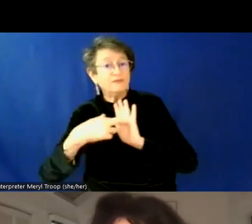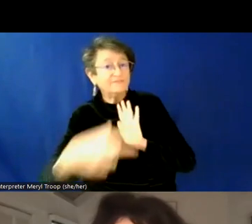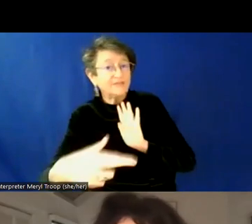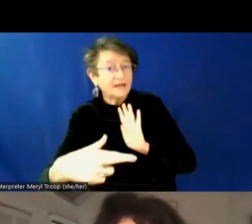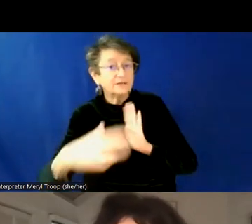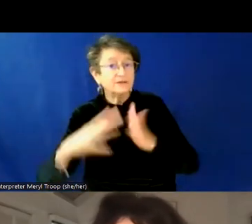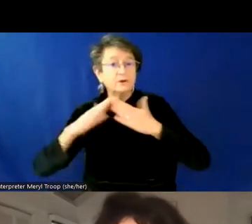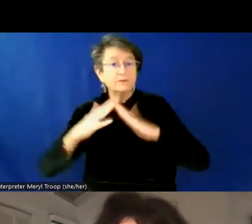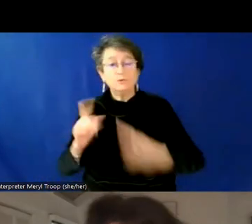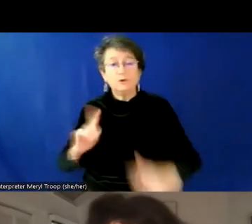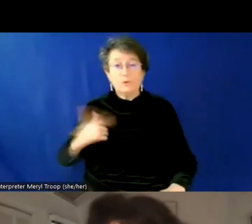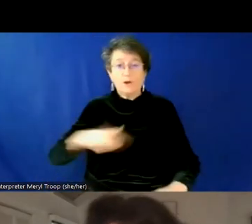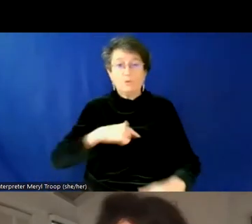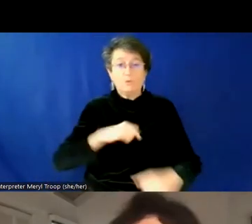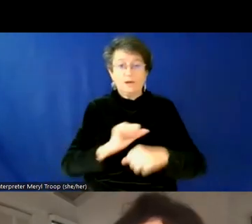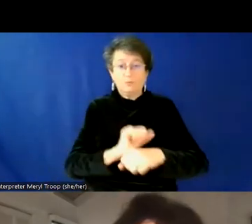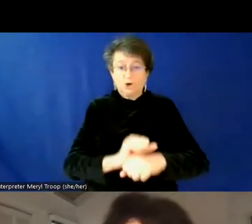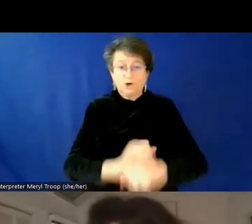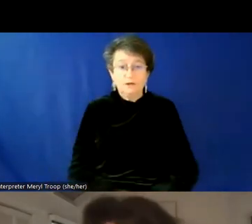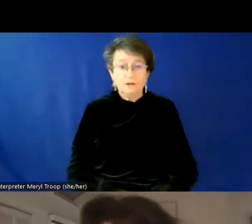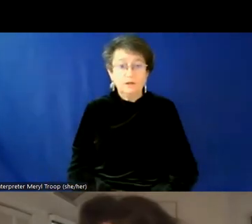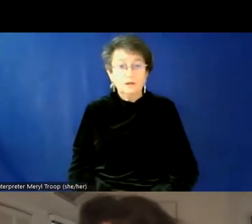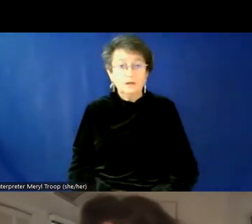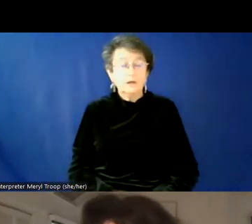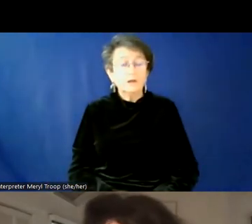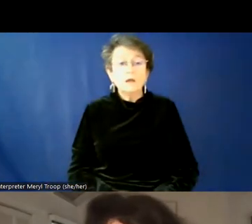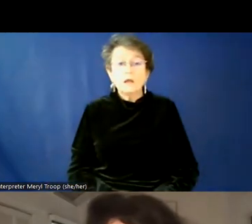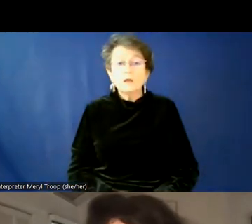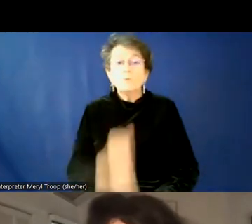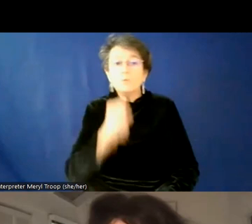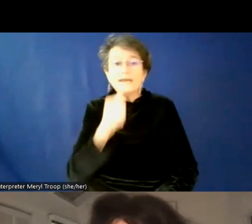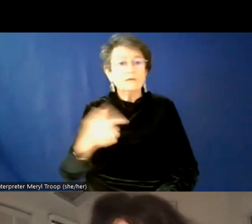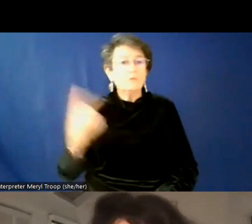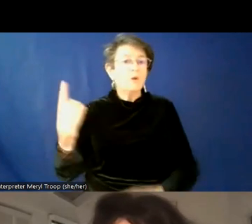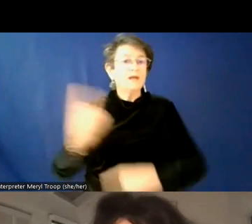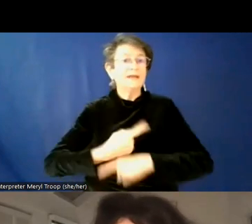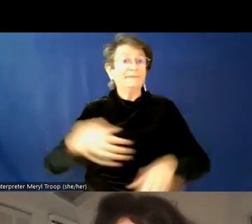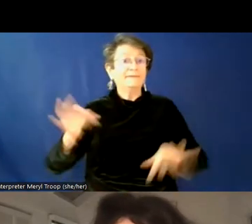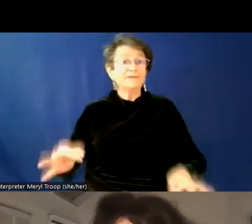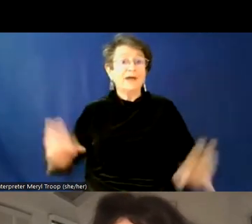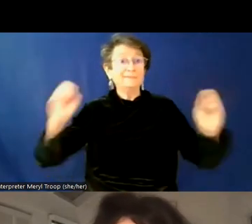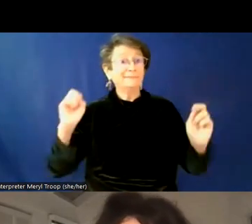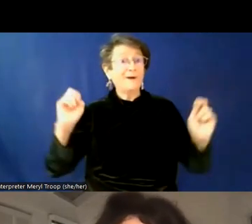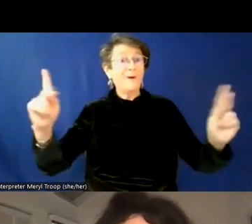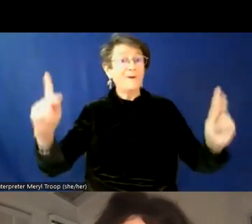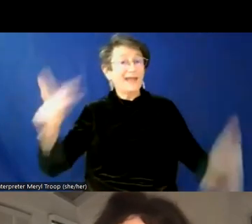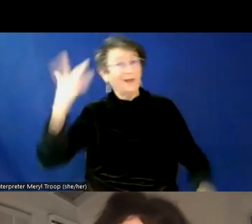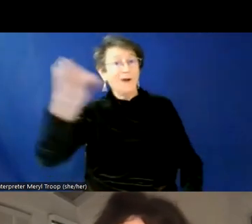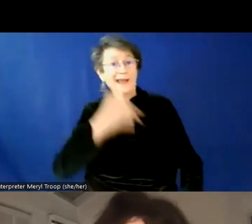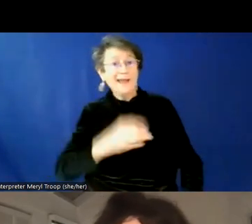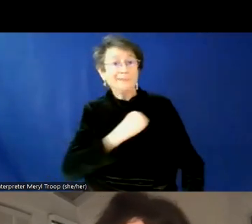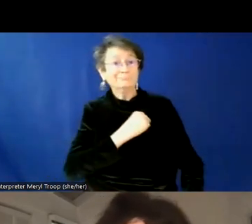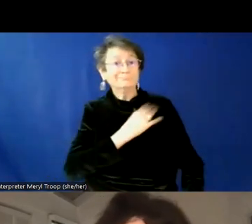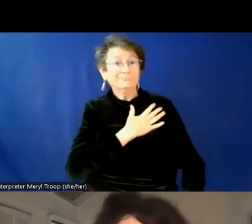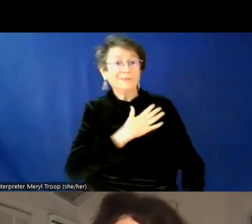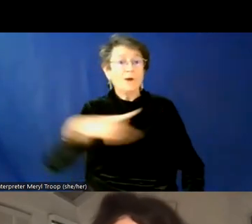backdrop because we didn't just decide one day, oh, Hey, let's just put pronouns on our, uh, name tags. You know, it's a part of a